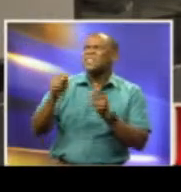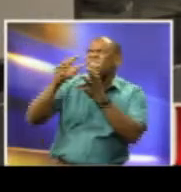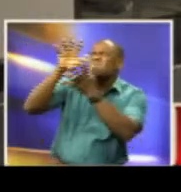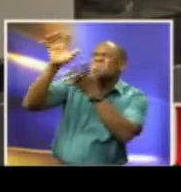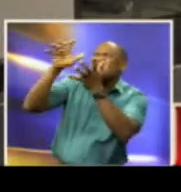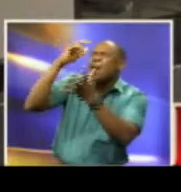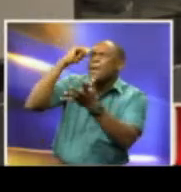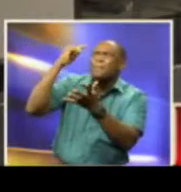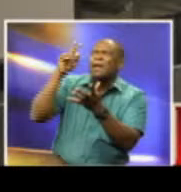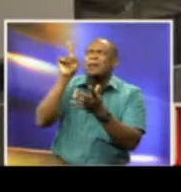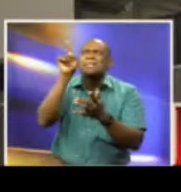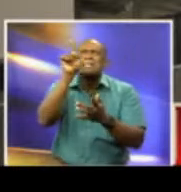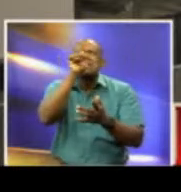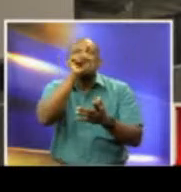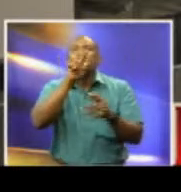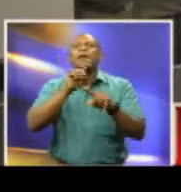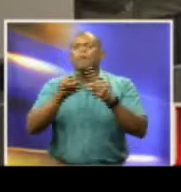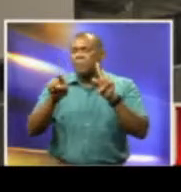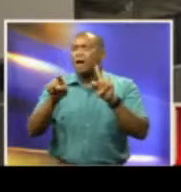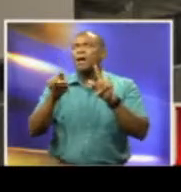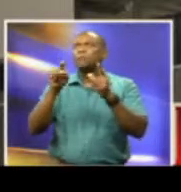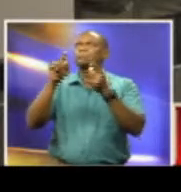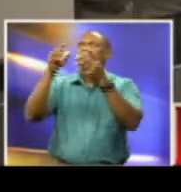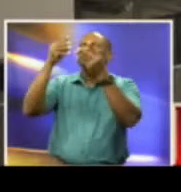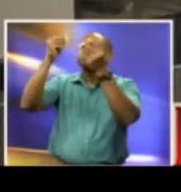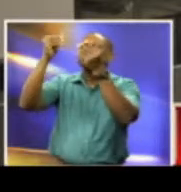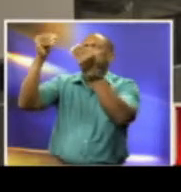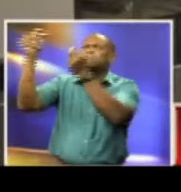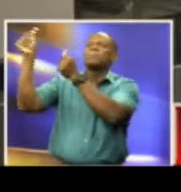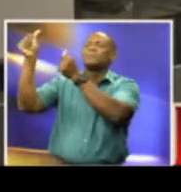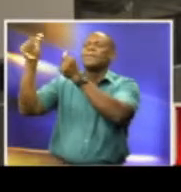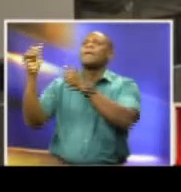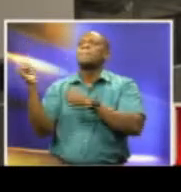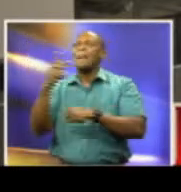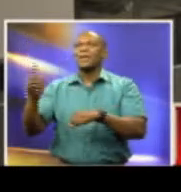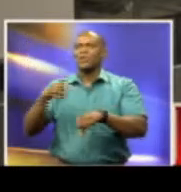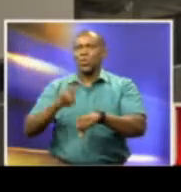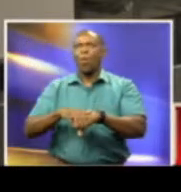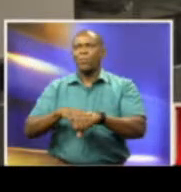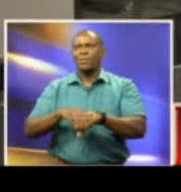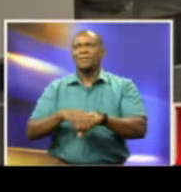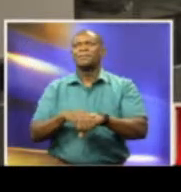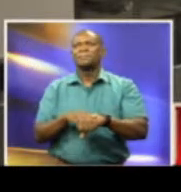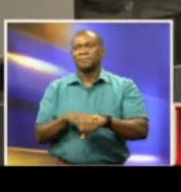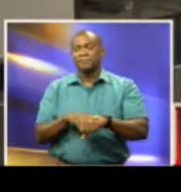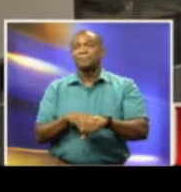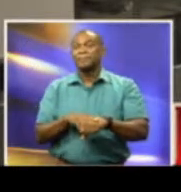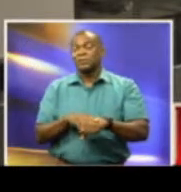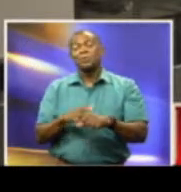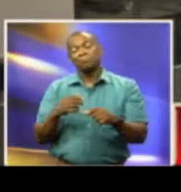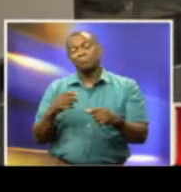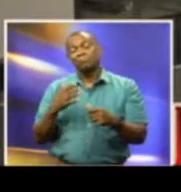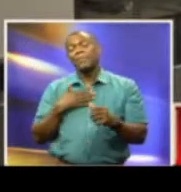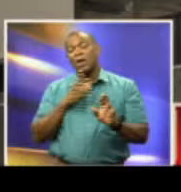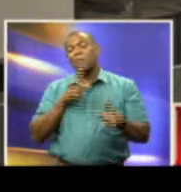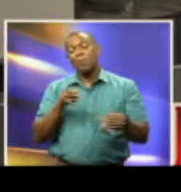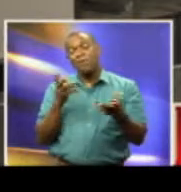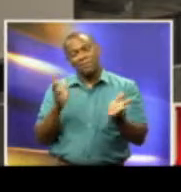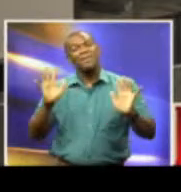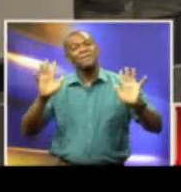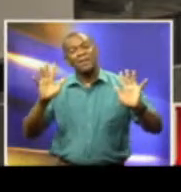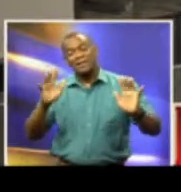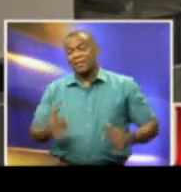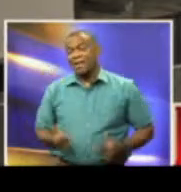but it's clearing up as we speak, and we're going back to some level of normalcy. So, that's it from me coming to you live from